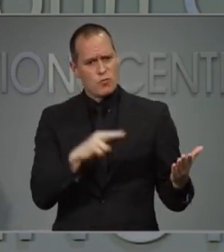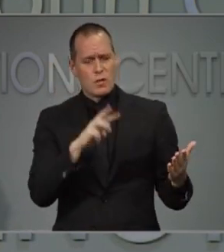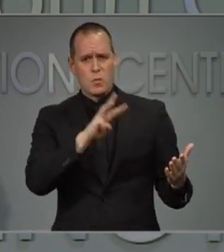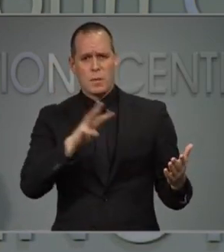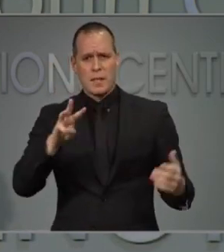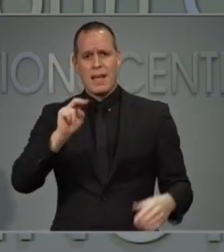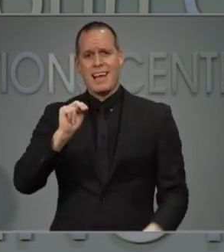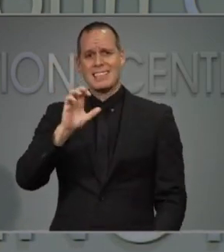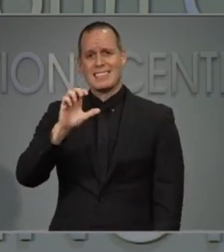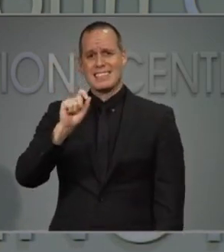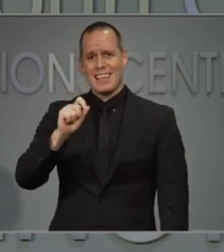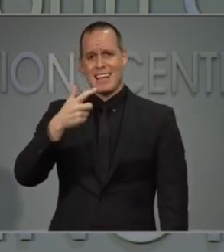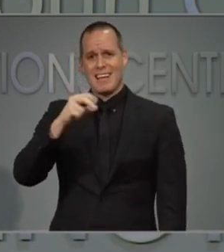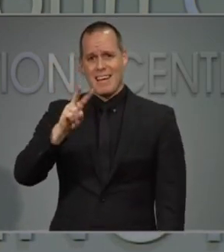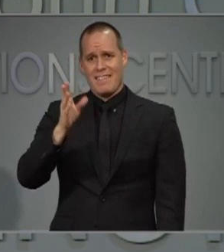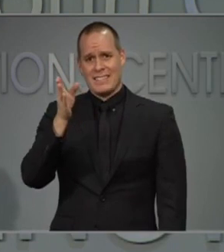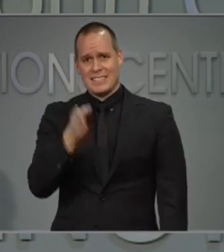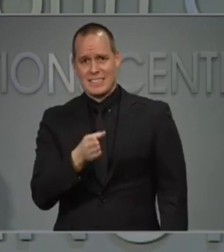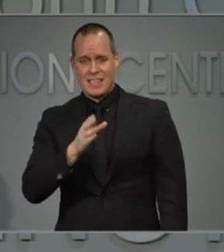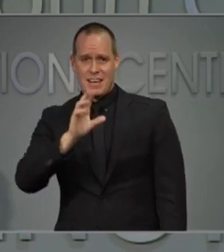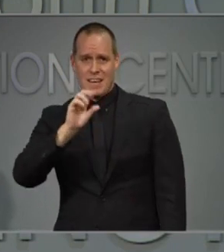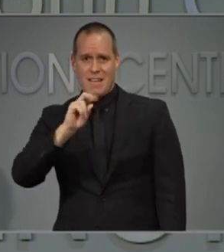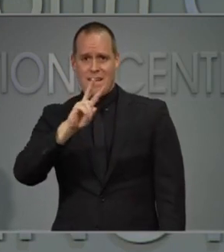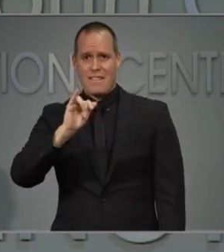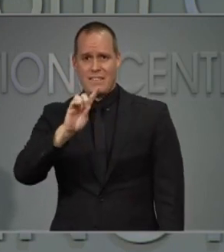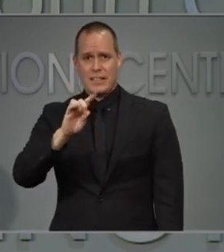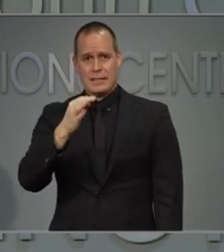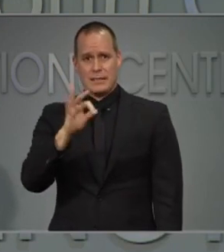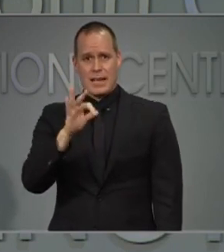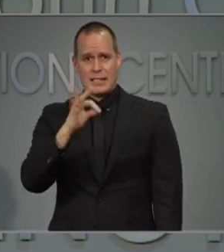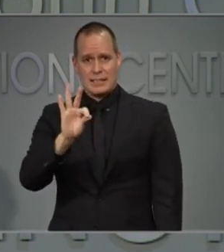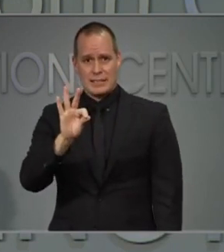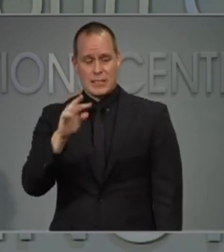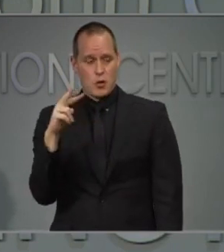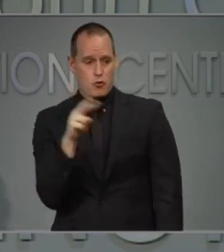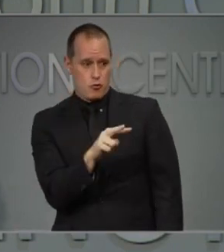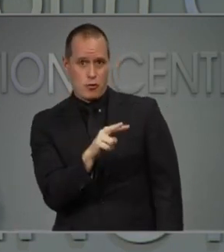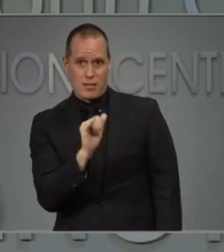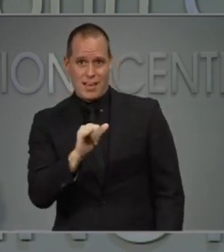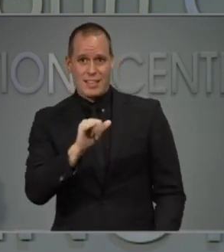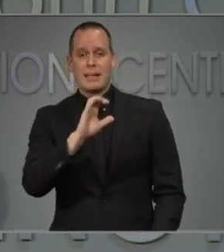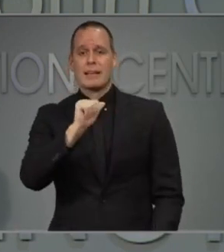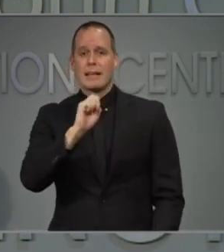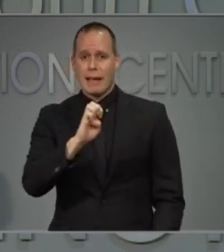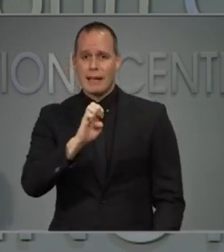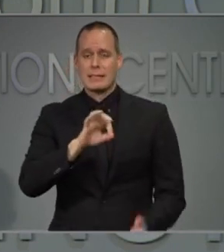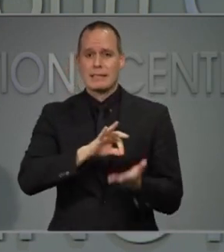backslash COVID-19 and visit the case count dashboard.